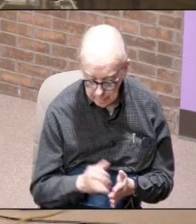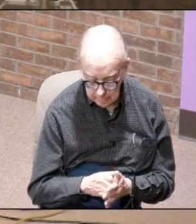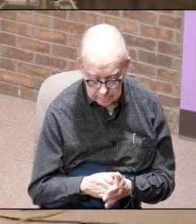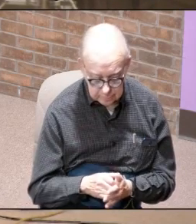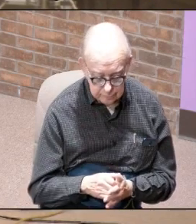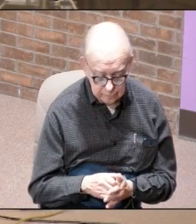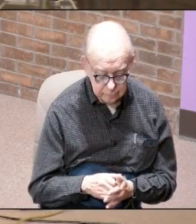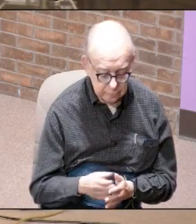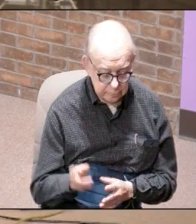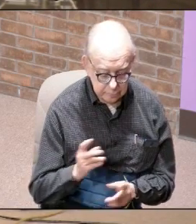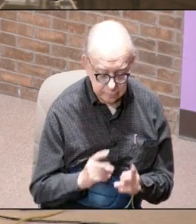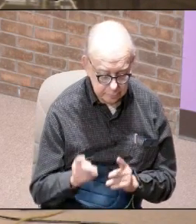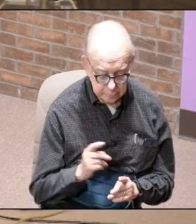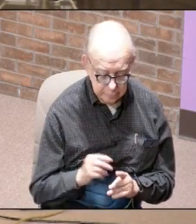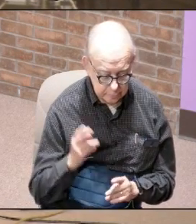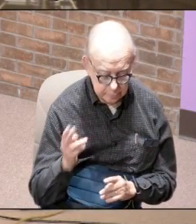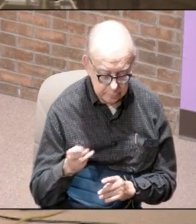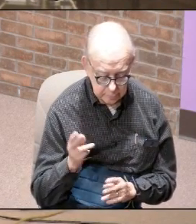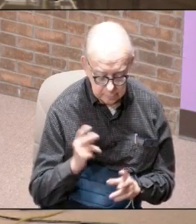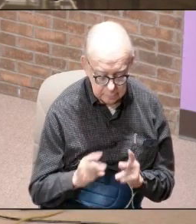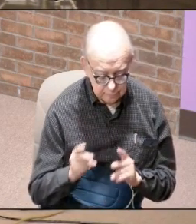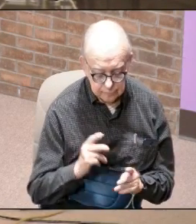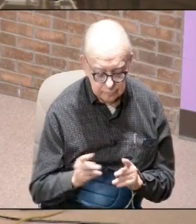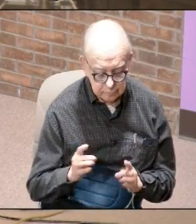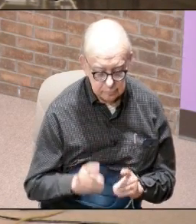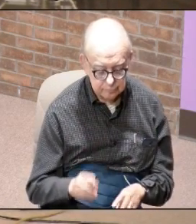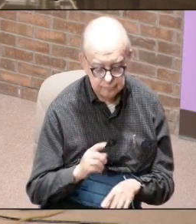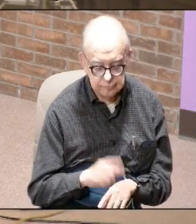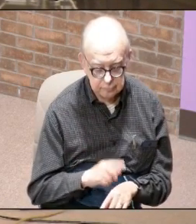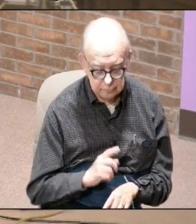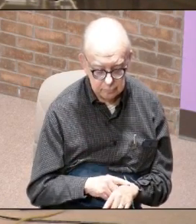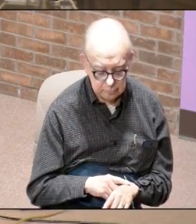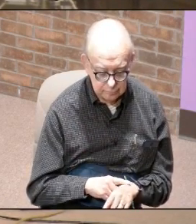there were people that were historians during this period